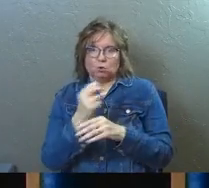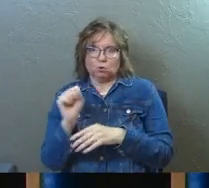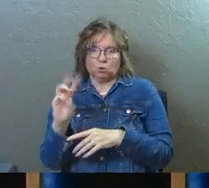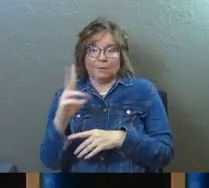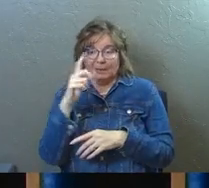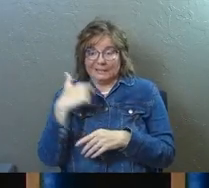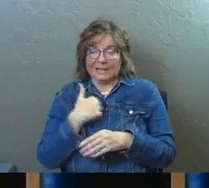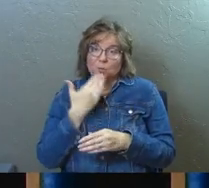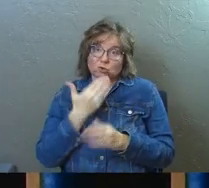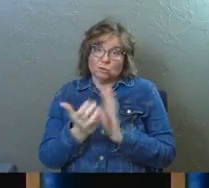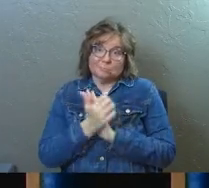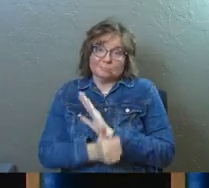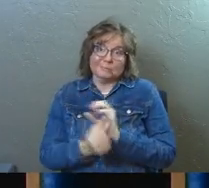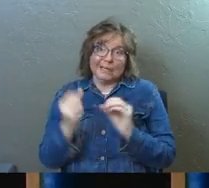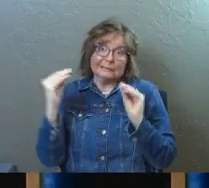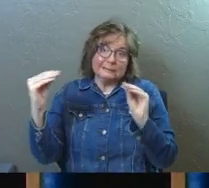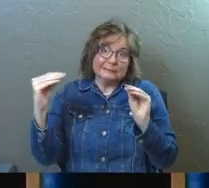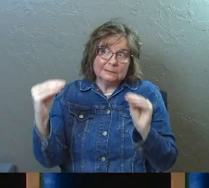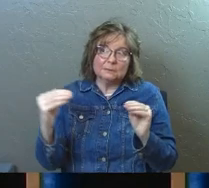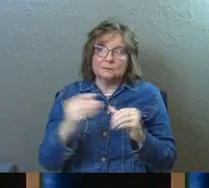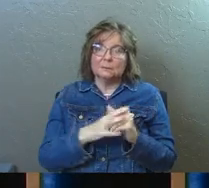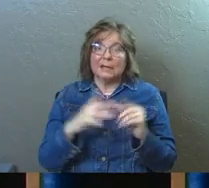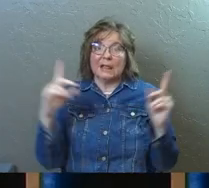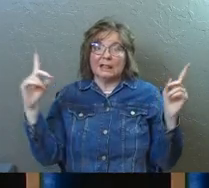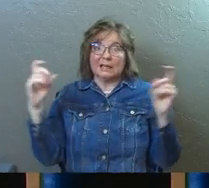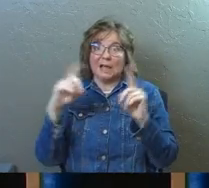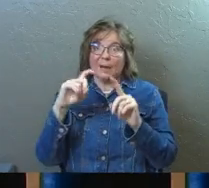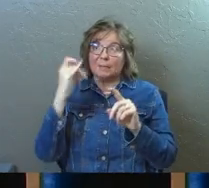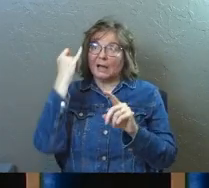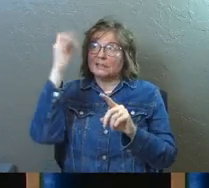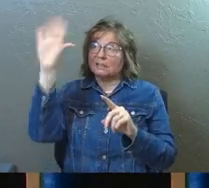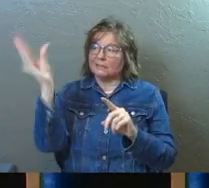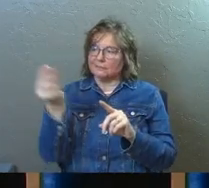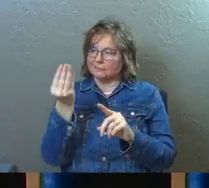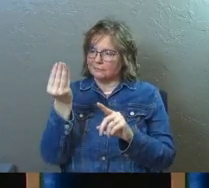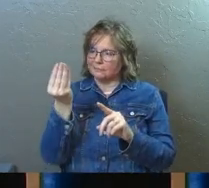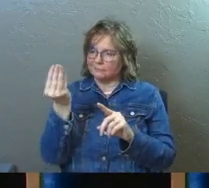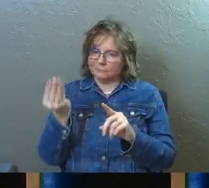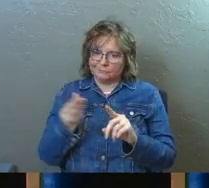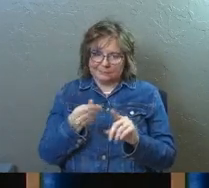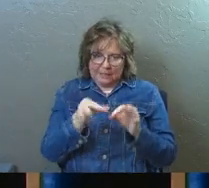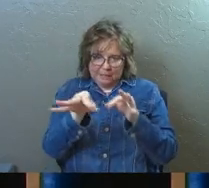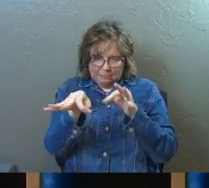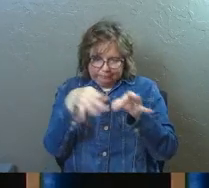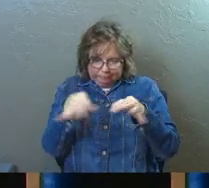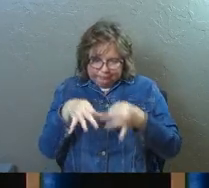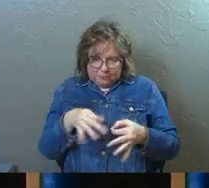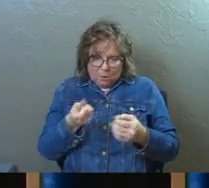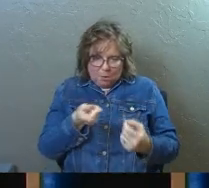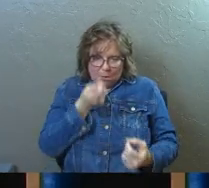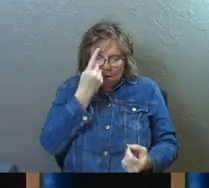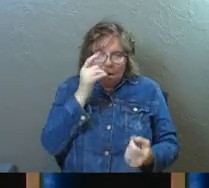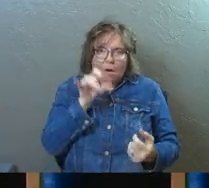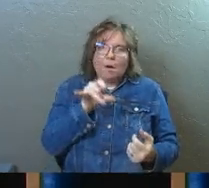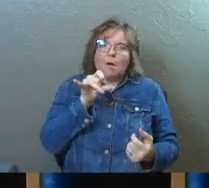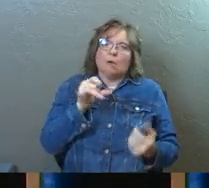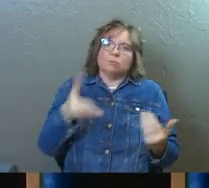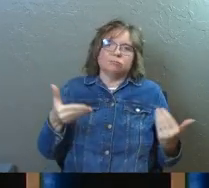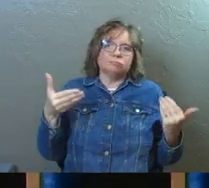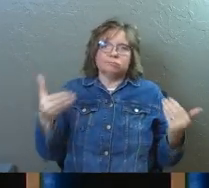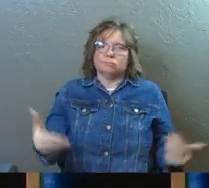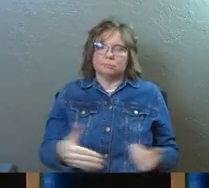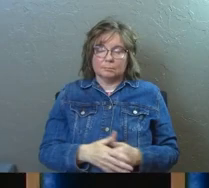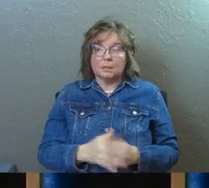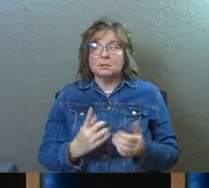software because I was good at it. I could take complex things and help people how to understand complex things so they go forward in it.